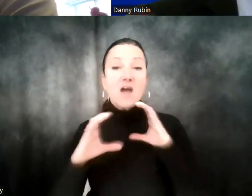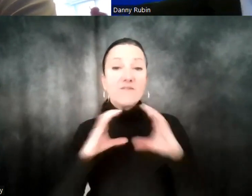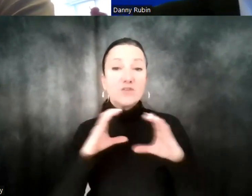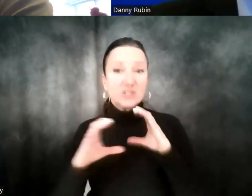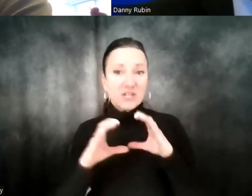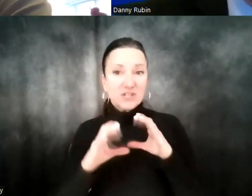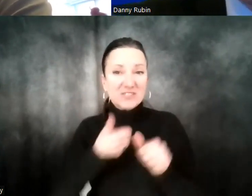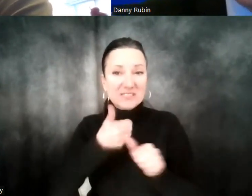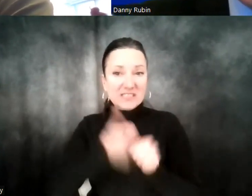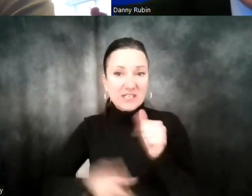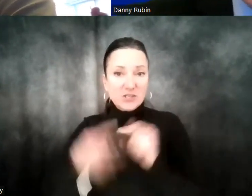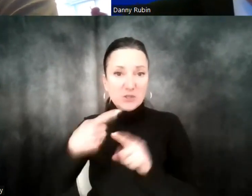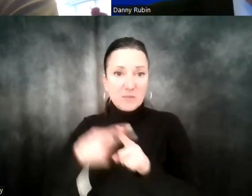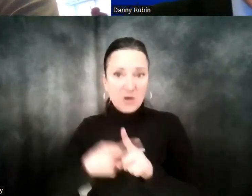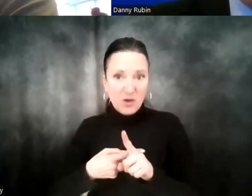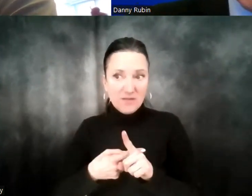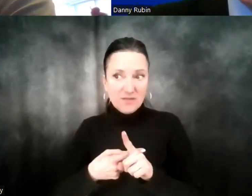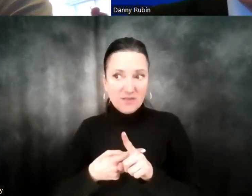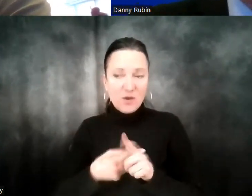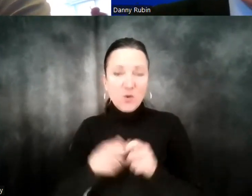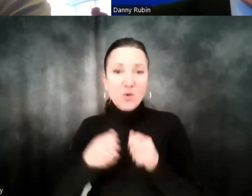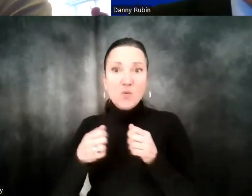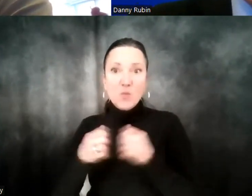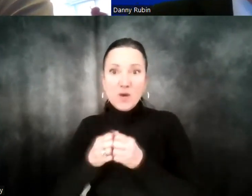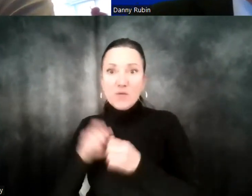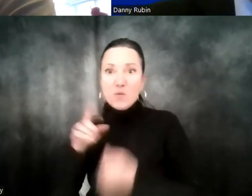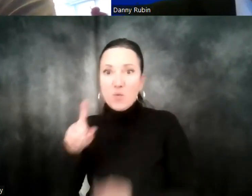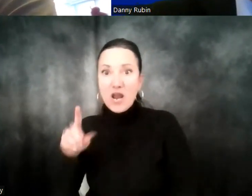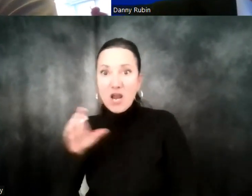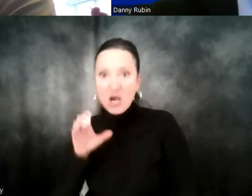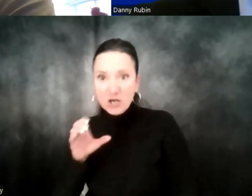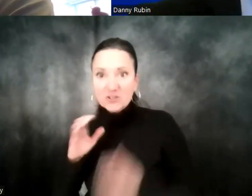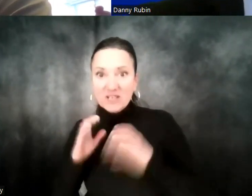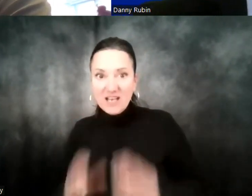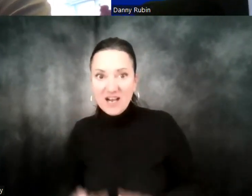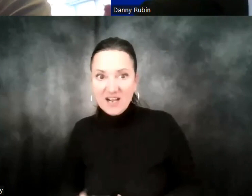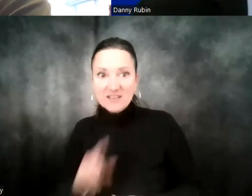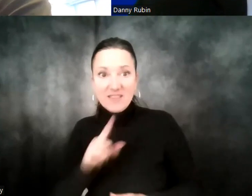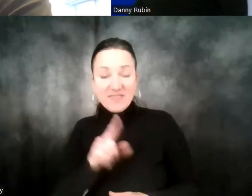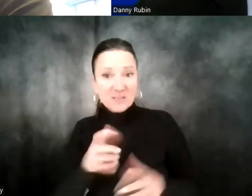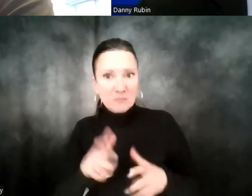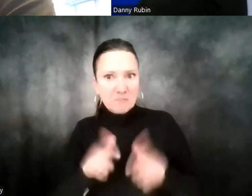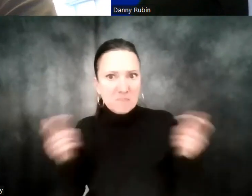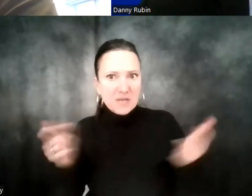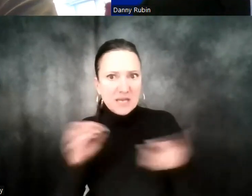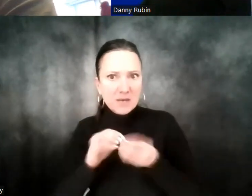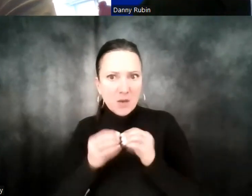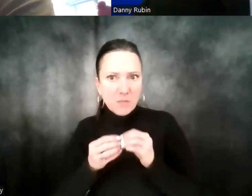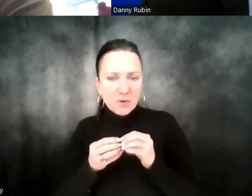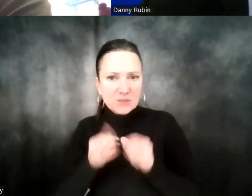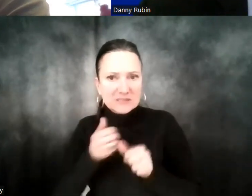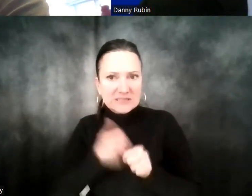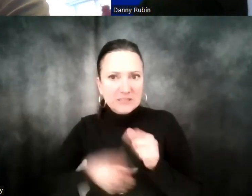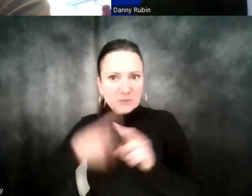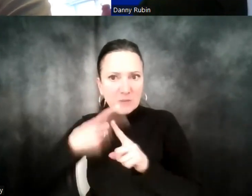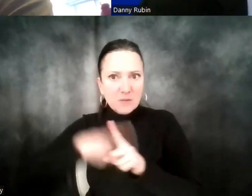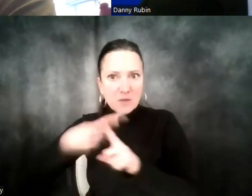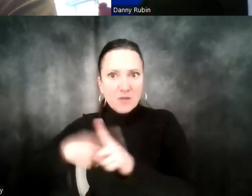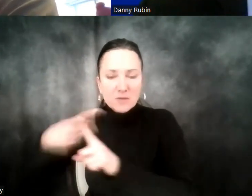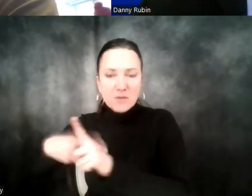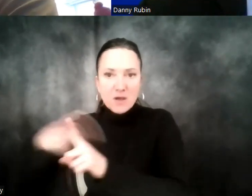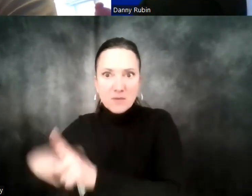And in this case, across 100 different clients. so a lot of big numbers here that he's having to manage month over month. I want to,